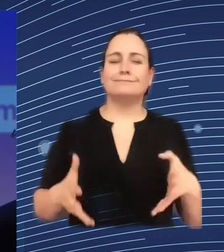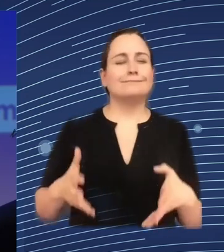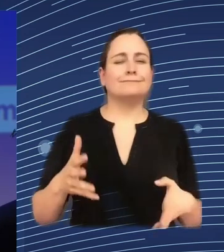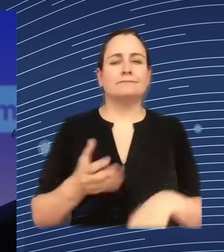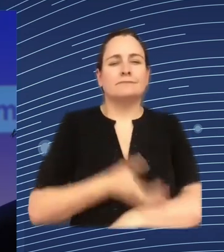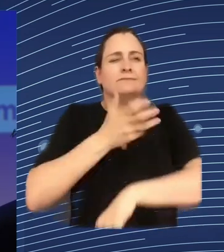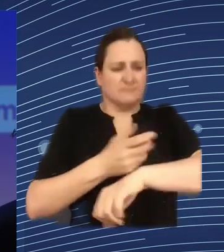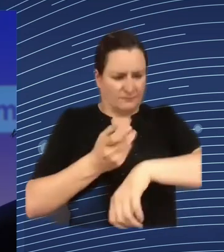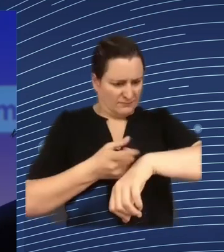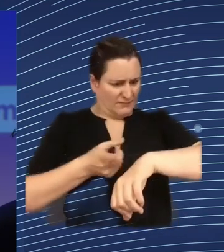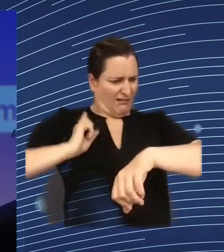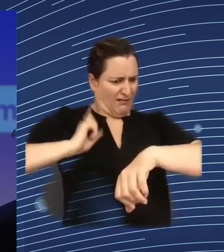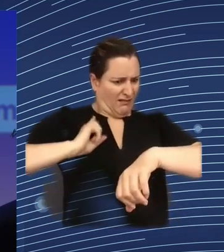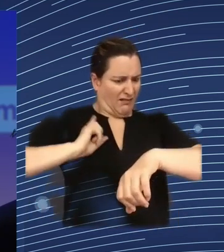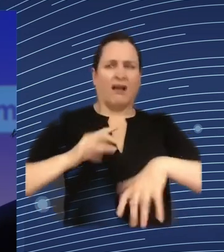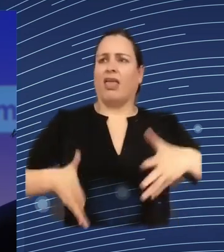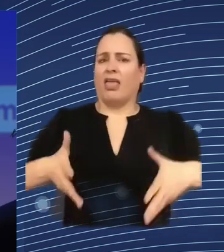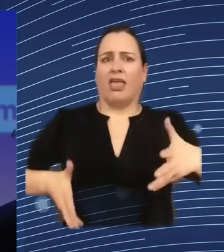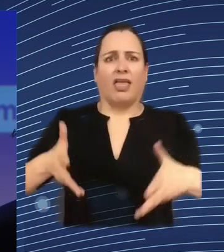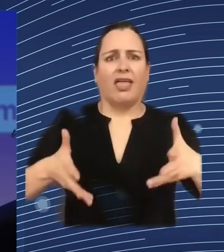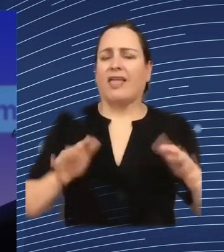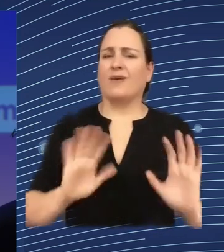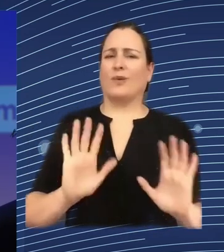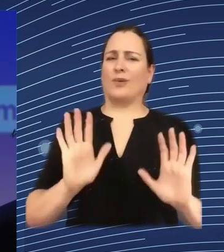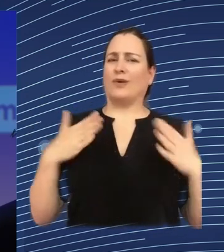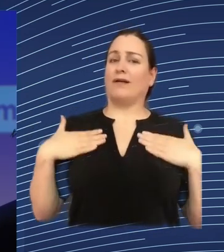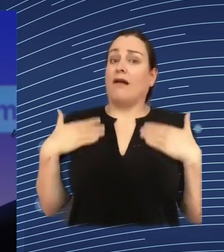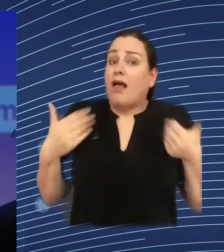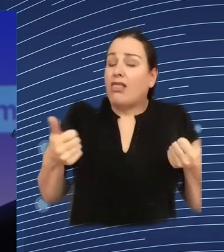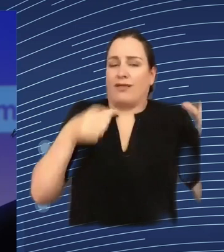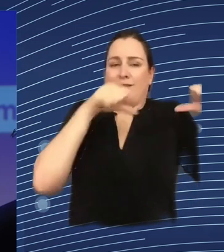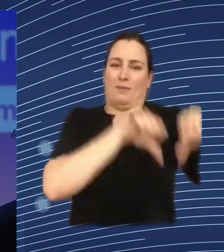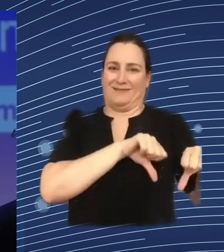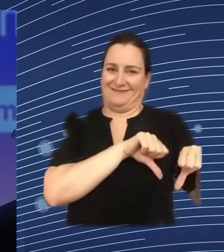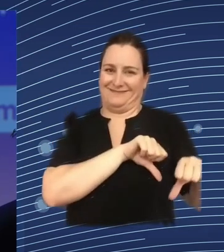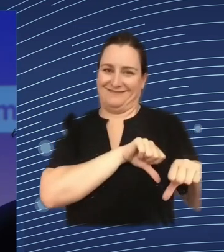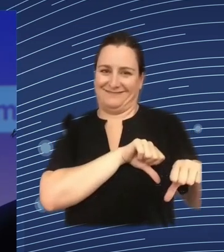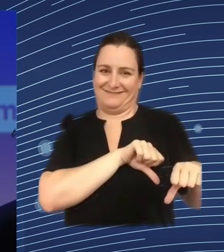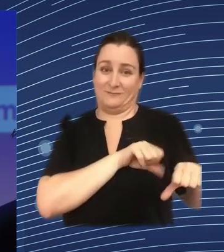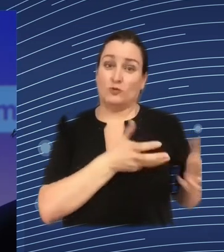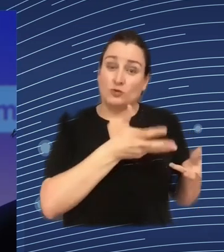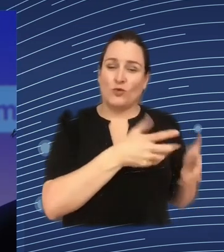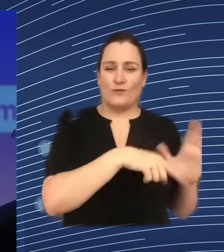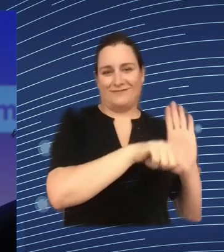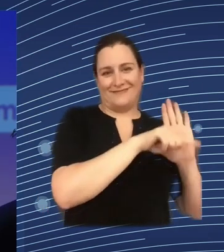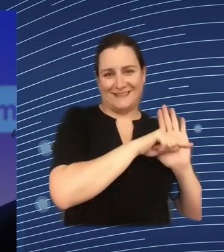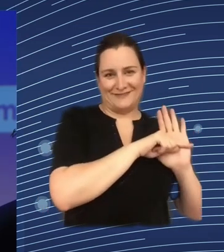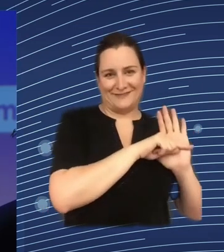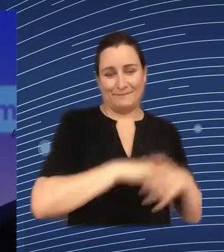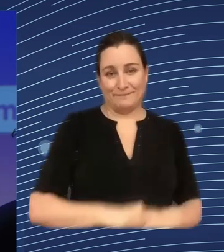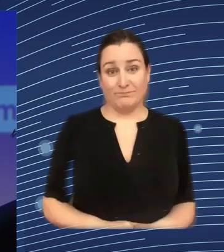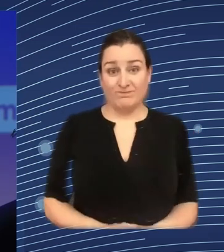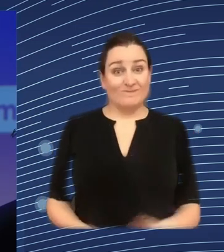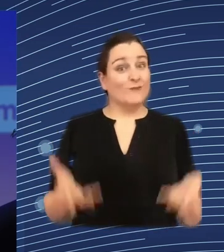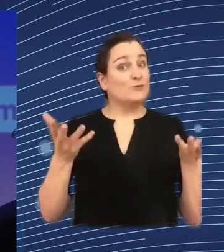on the use can be good can be bad so that's why I think regulation is so important because we need to